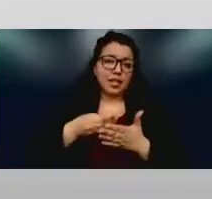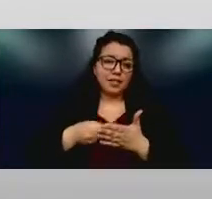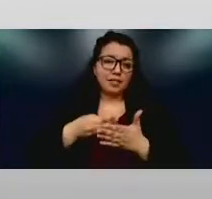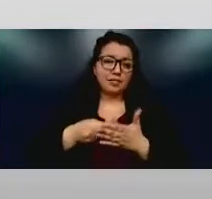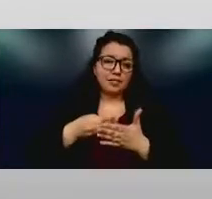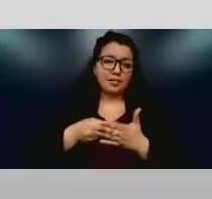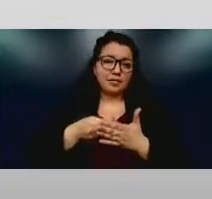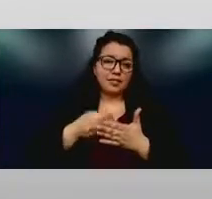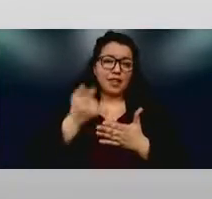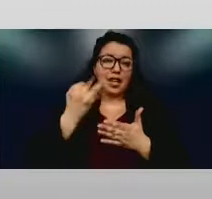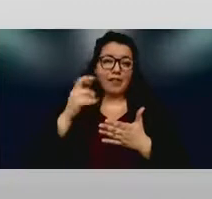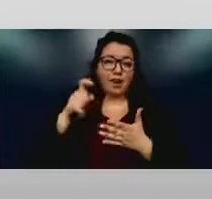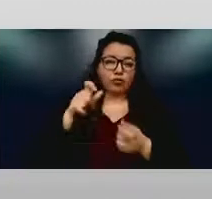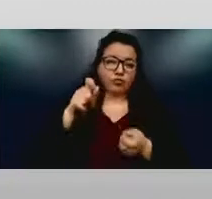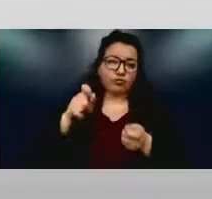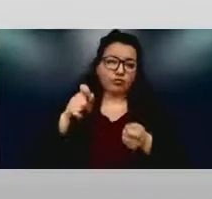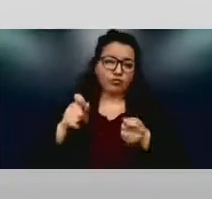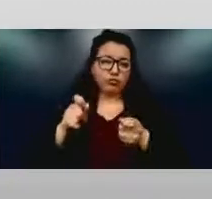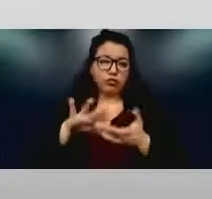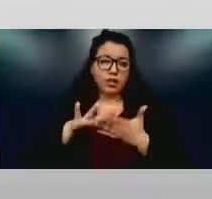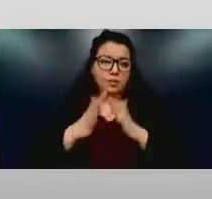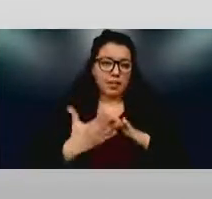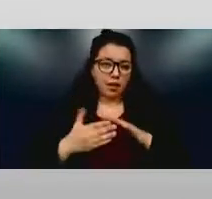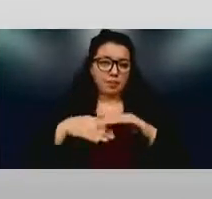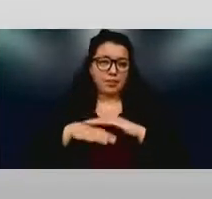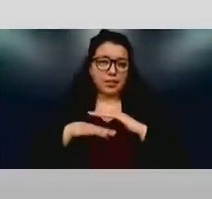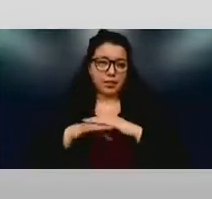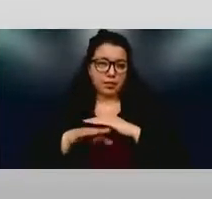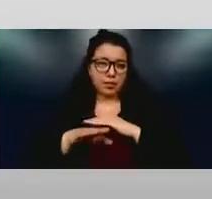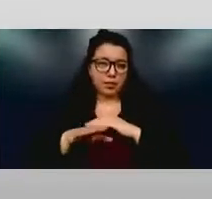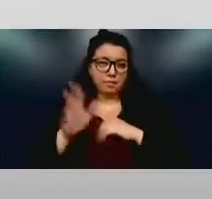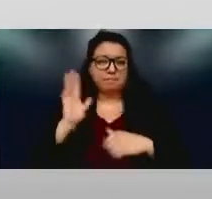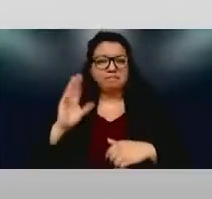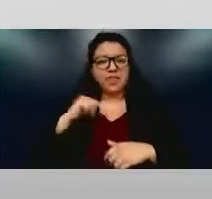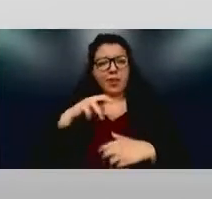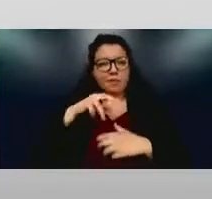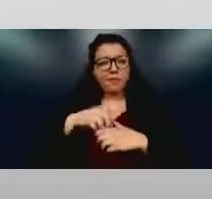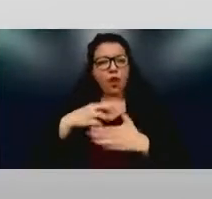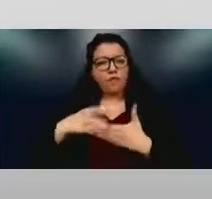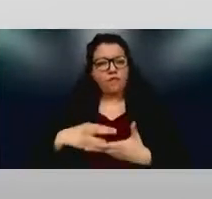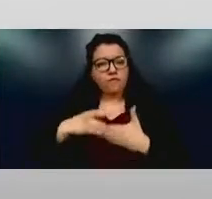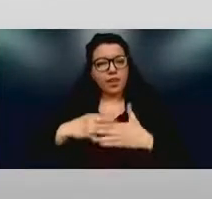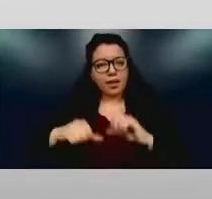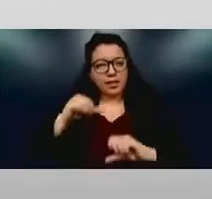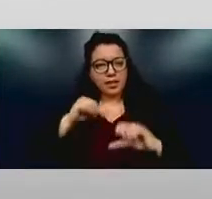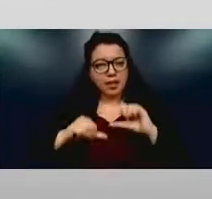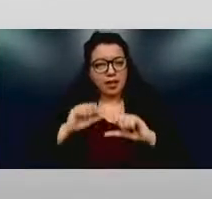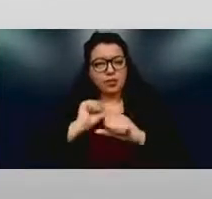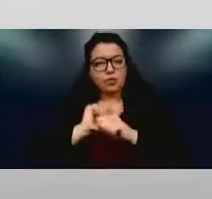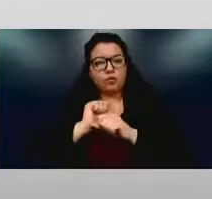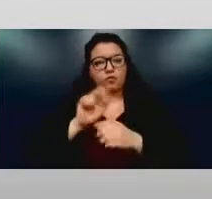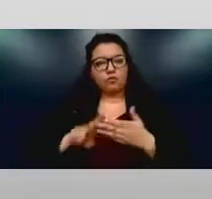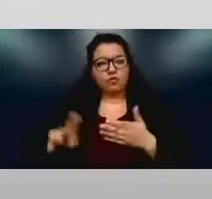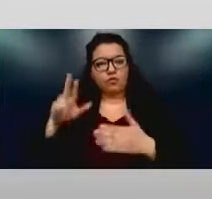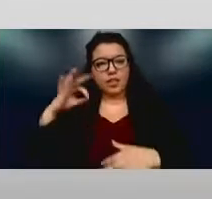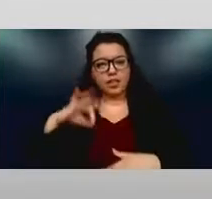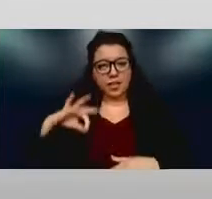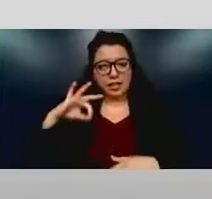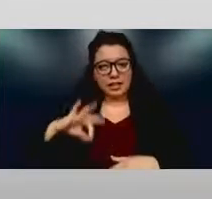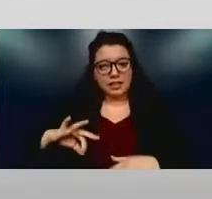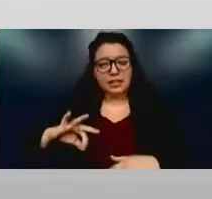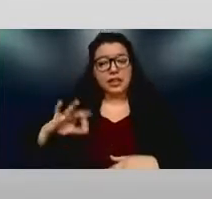When I was, uh, in rehab sciences at Pitt, my dean actually tried to make